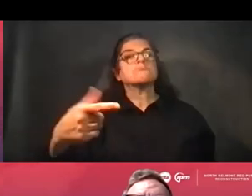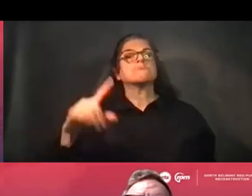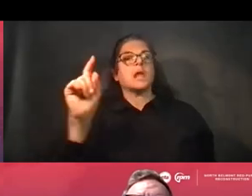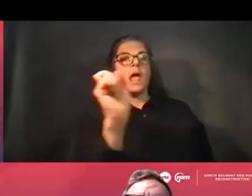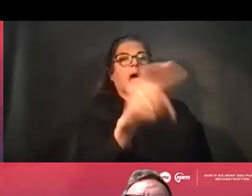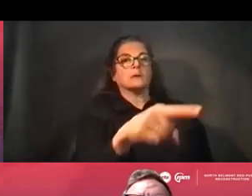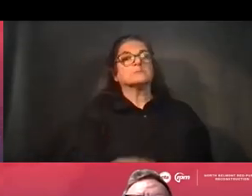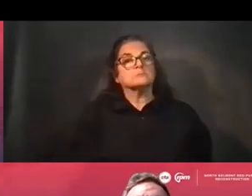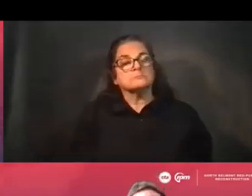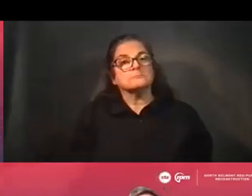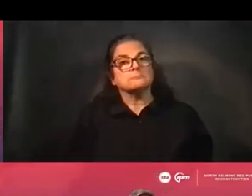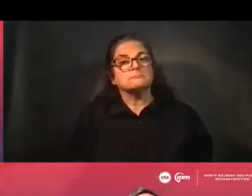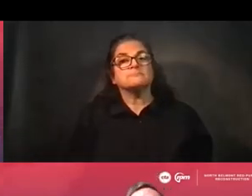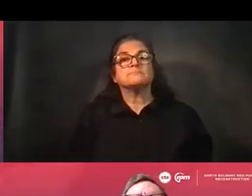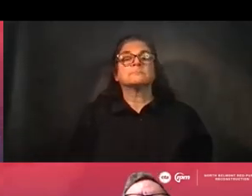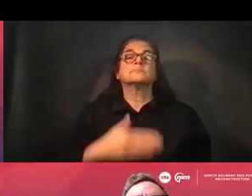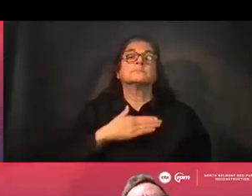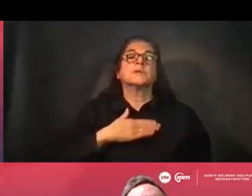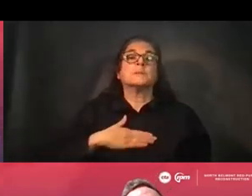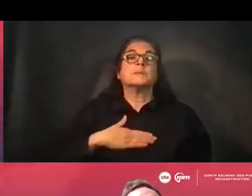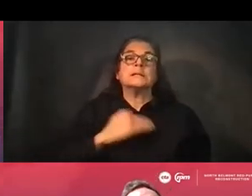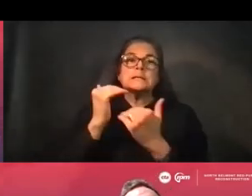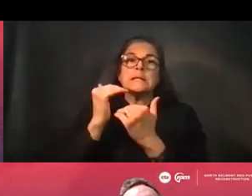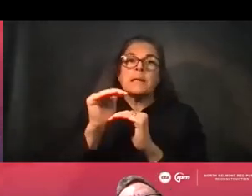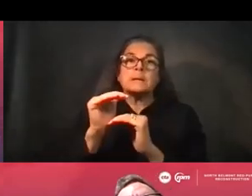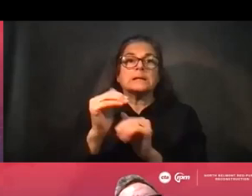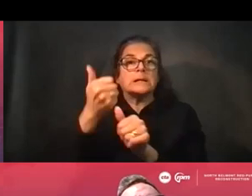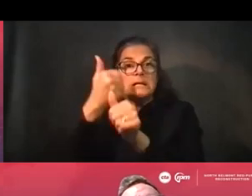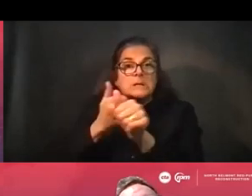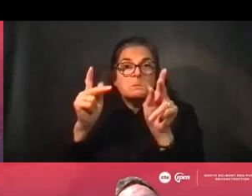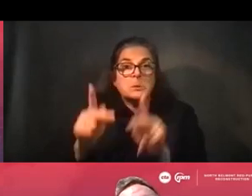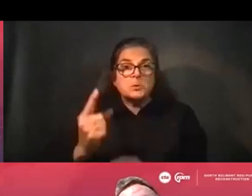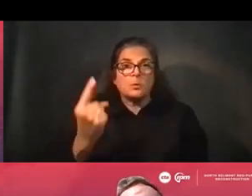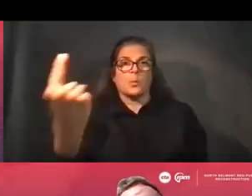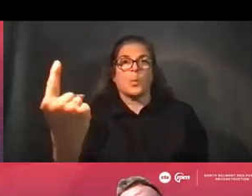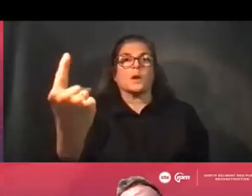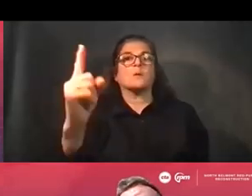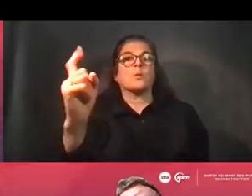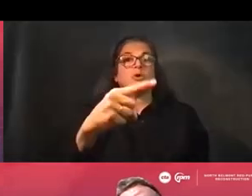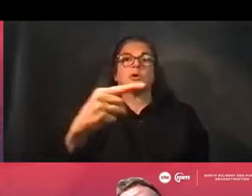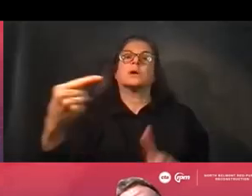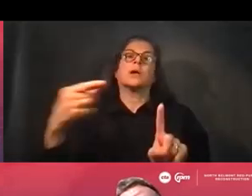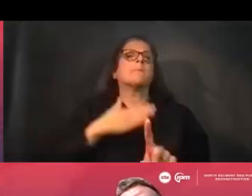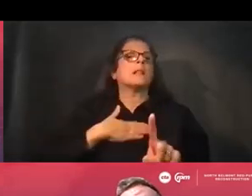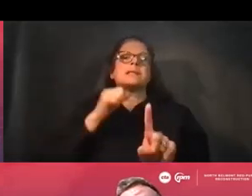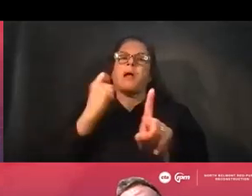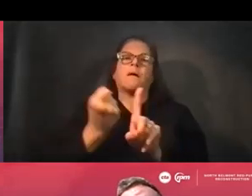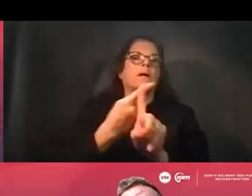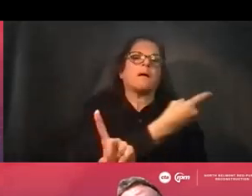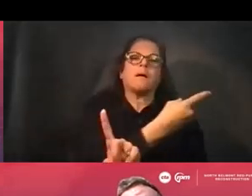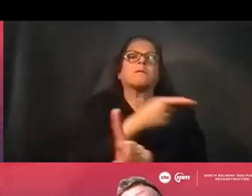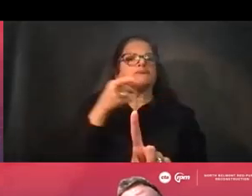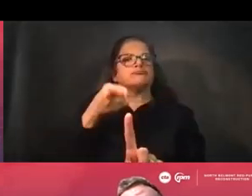Again, we ask that you limit yourself to one question and keep it to the topic on which we were talking about tonight, the Red Purple